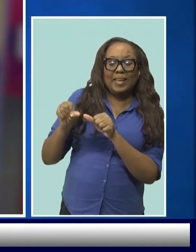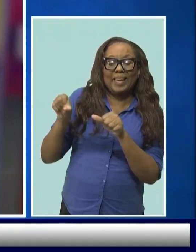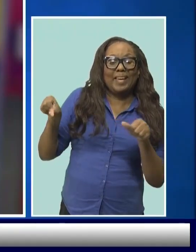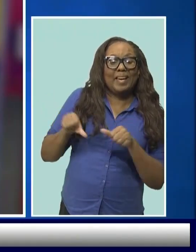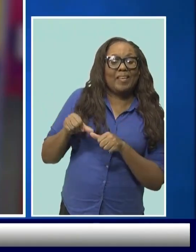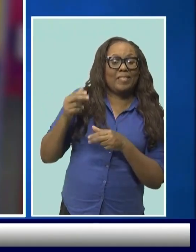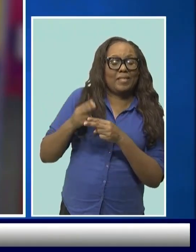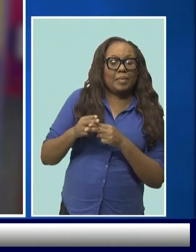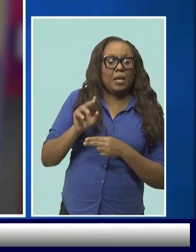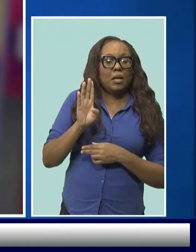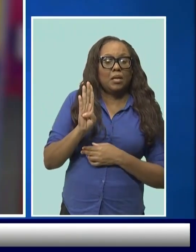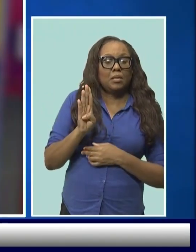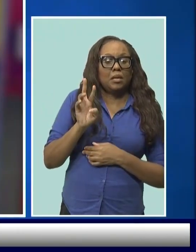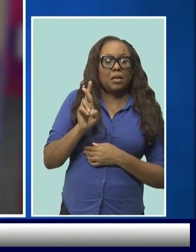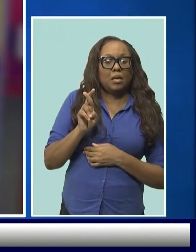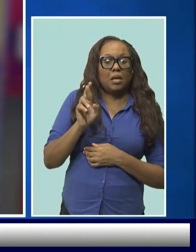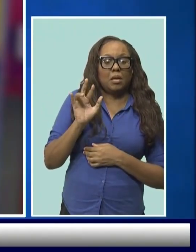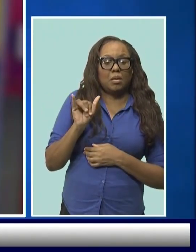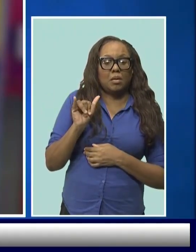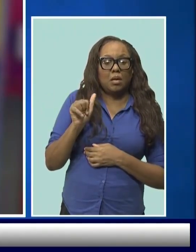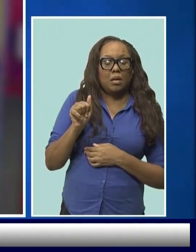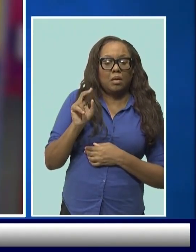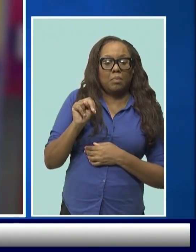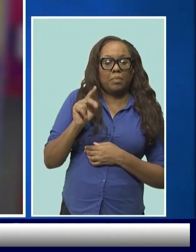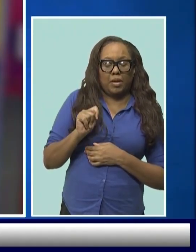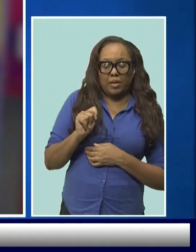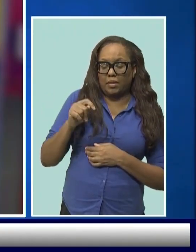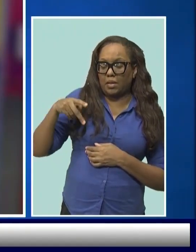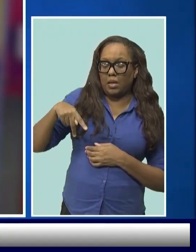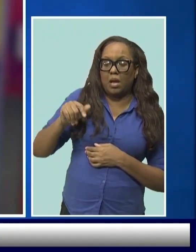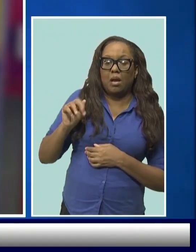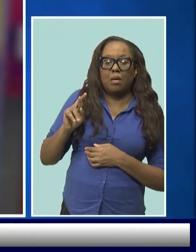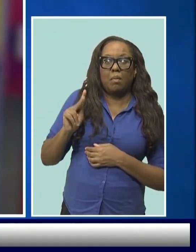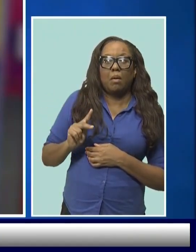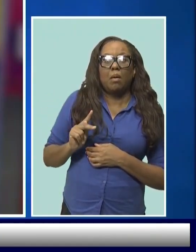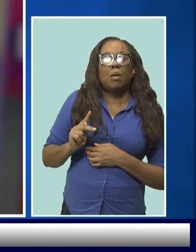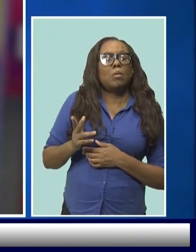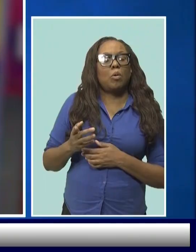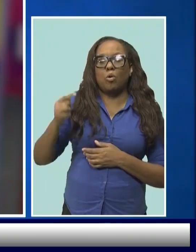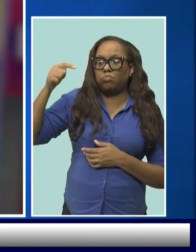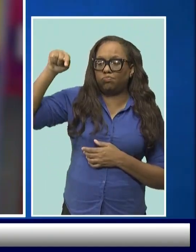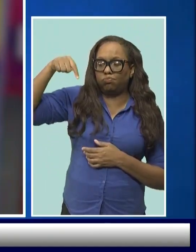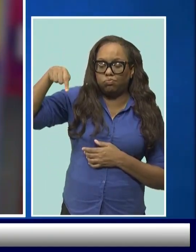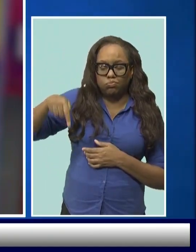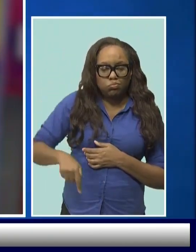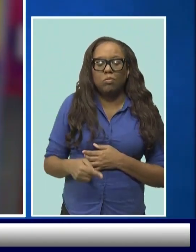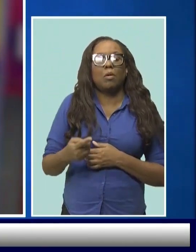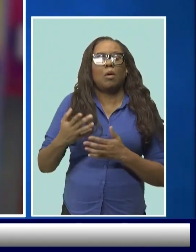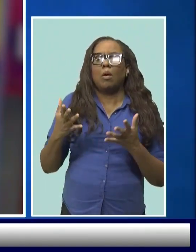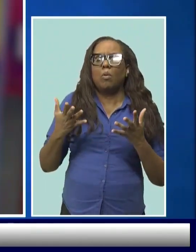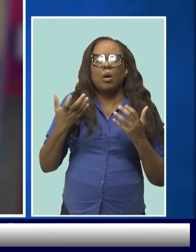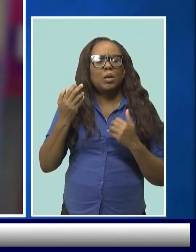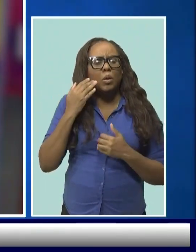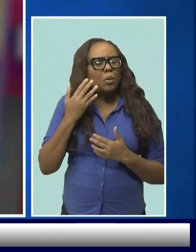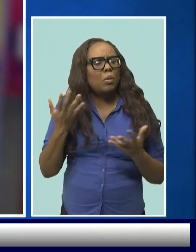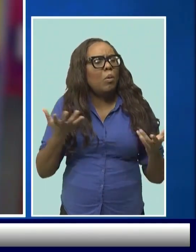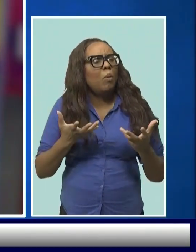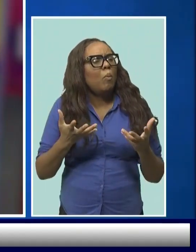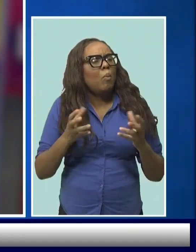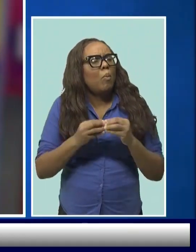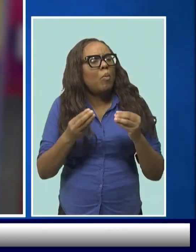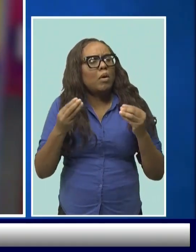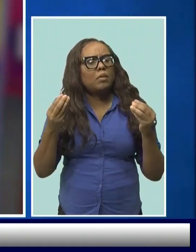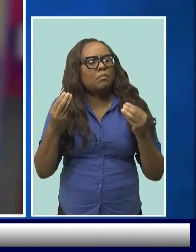come down specifically to get more information about the destination. But we've actually had an employee from one of the financial